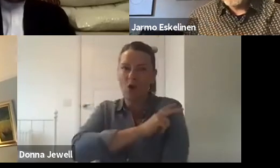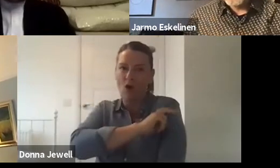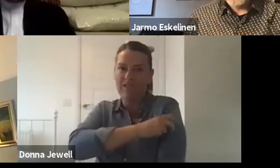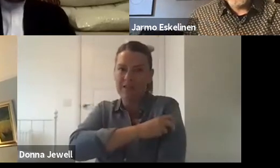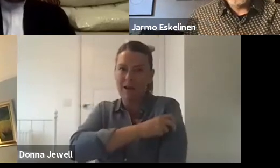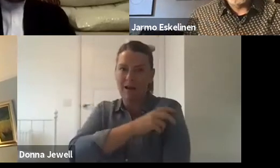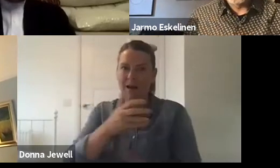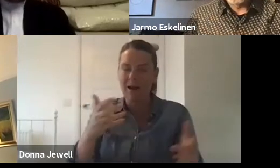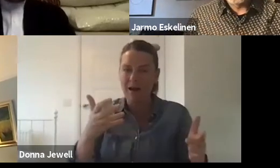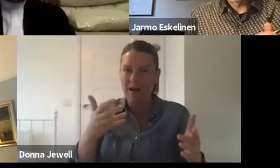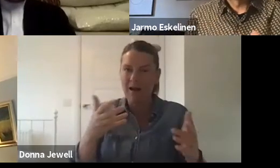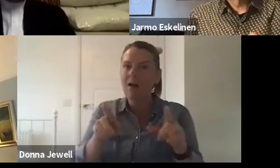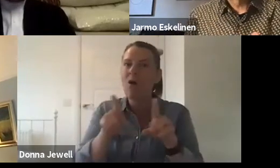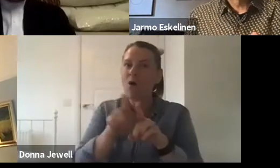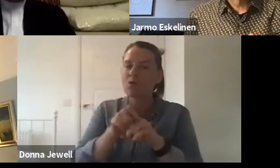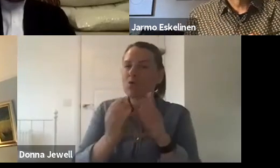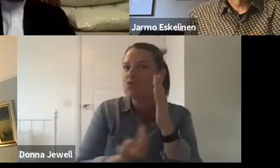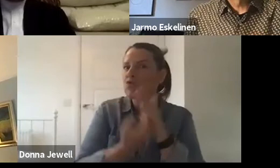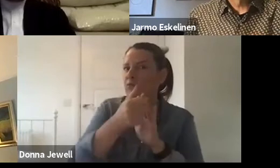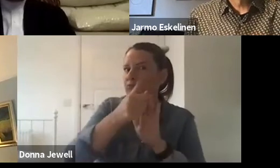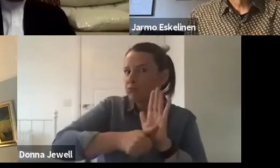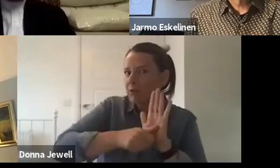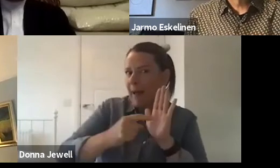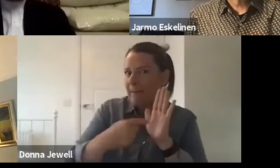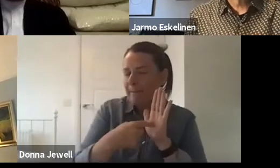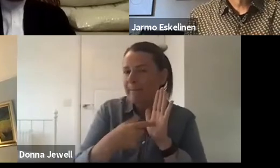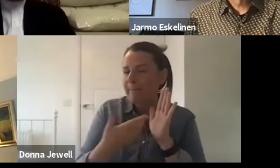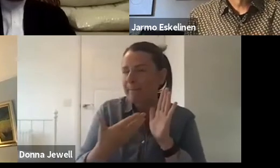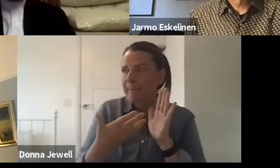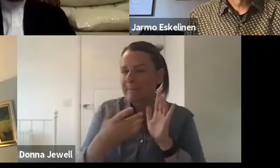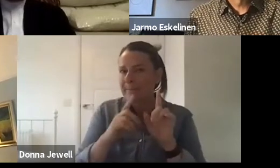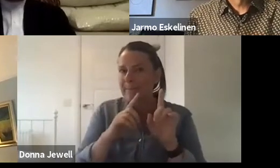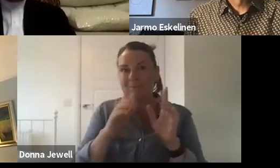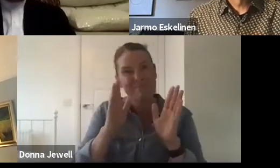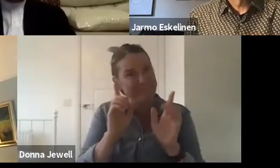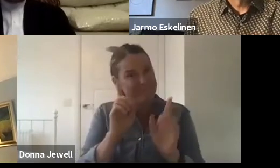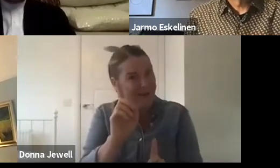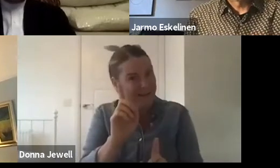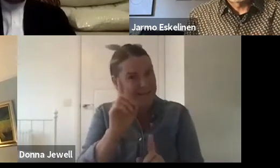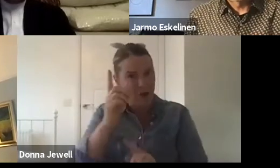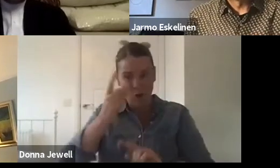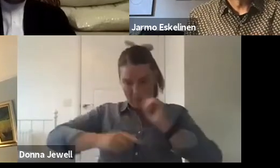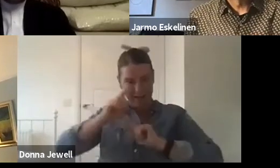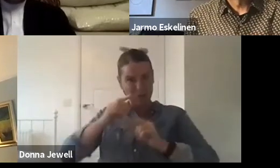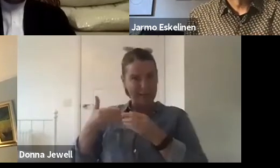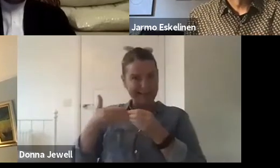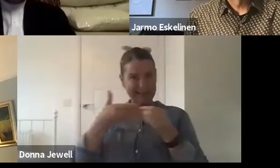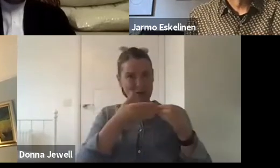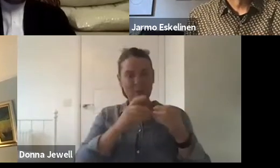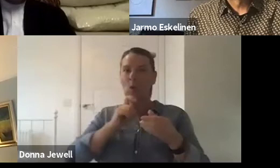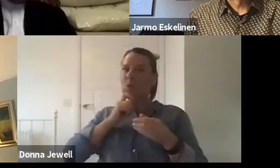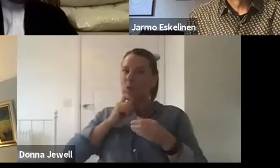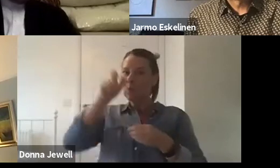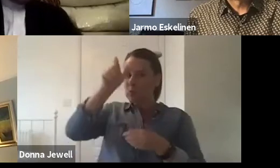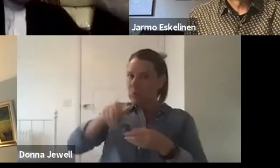kinds of programming. I think unless we ensure that leadership in universities and in the cultural sector is